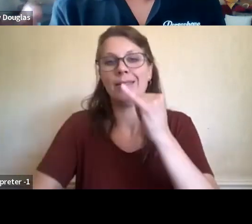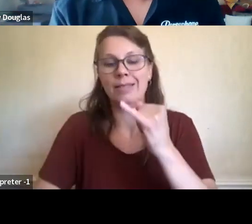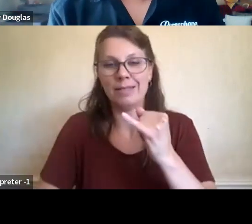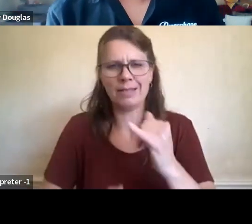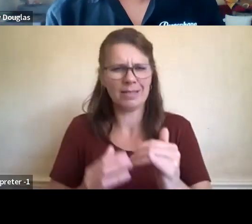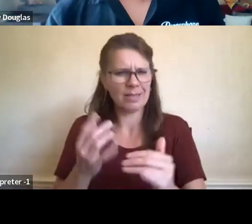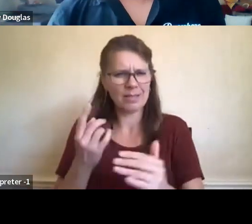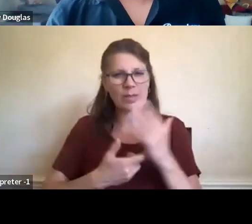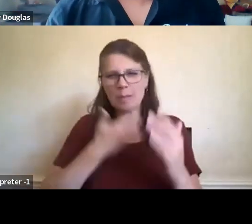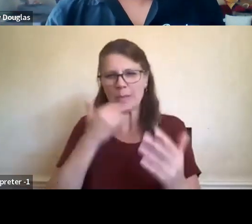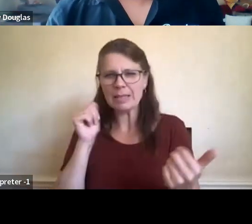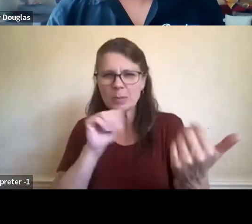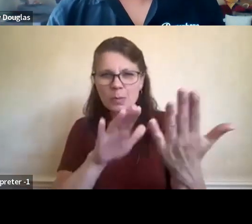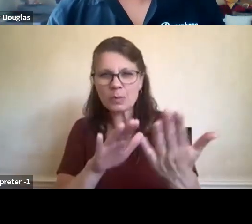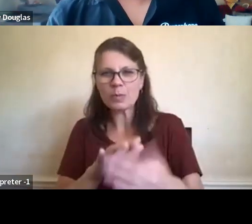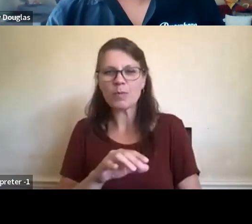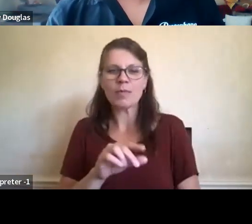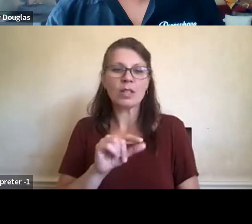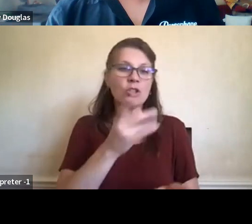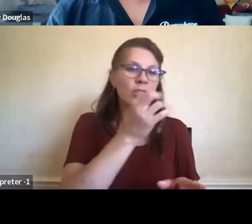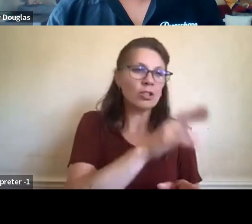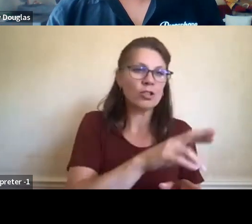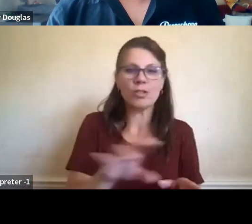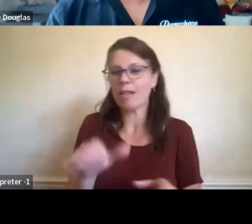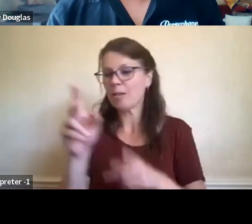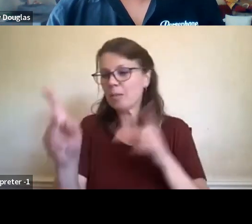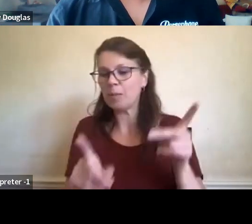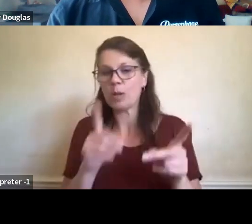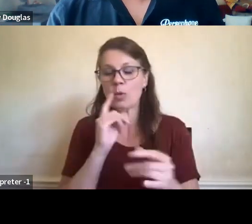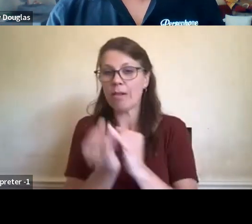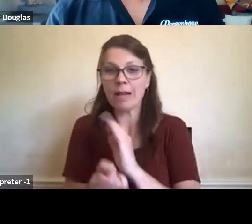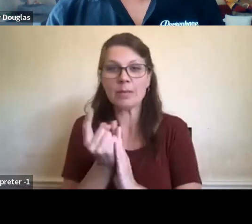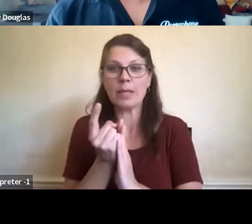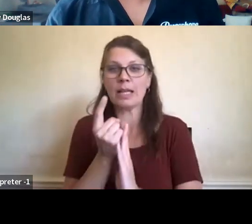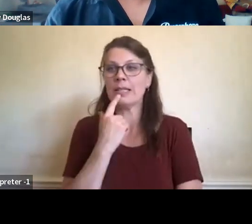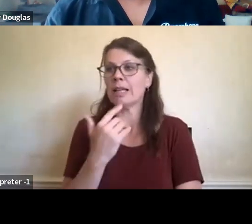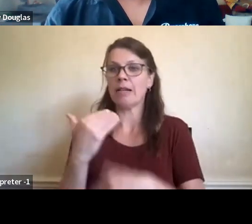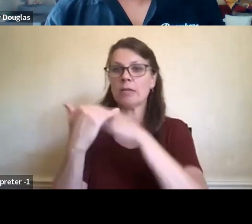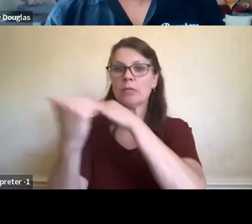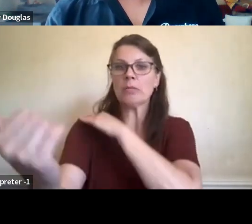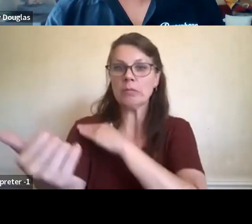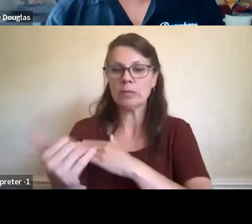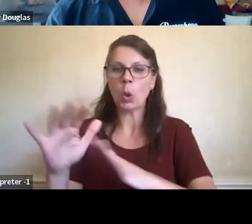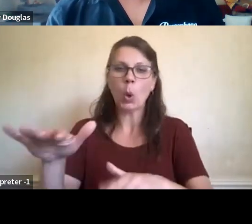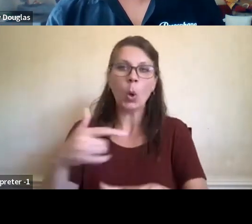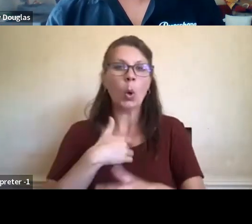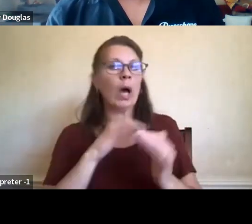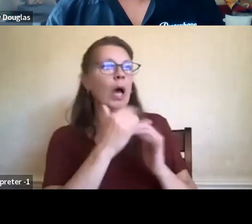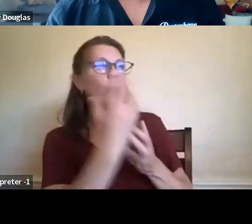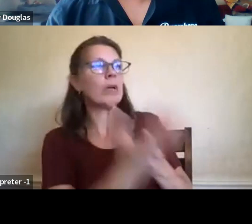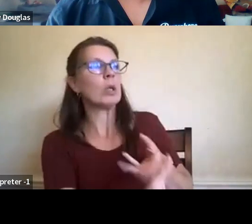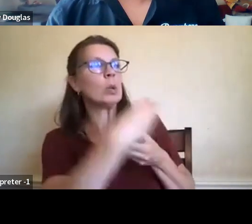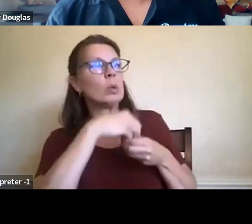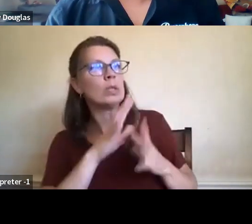most of us here, have been called upon at the 11th hour to bring some form of cultural references to a project to